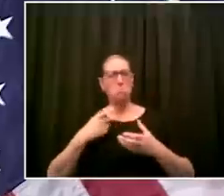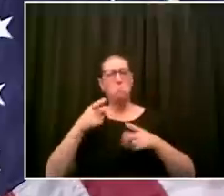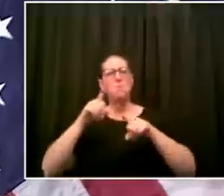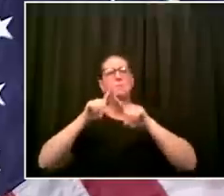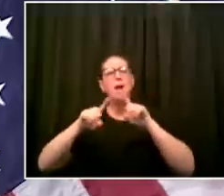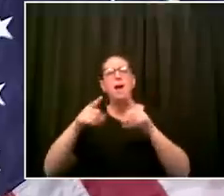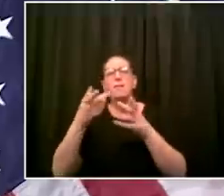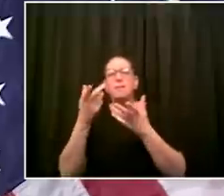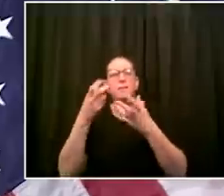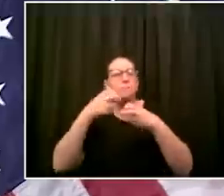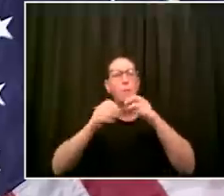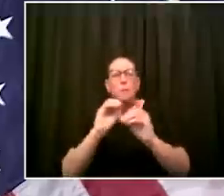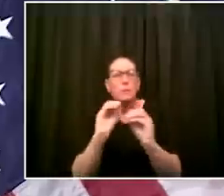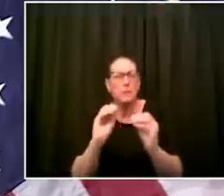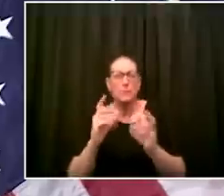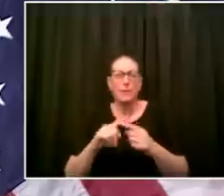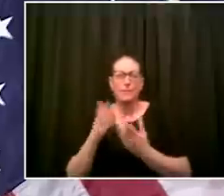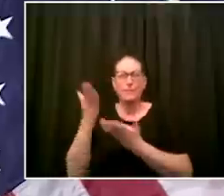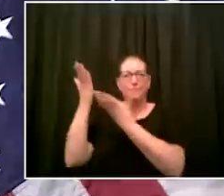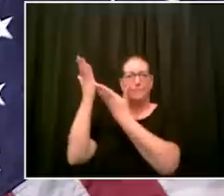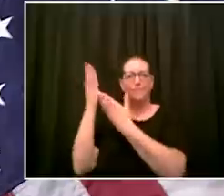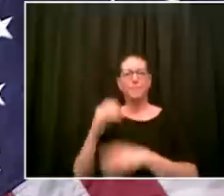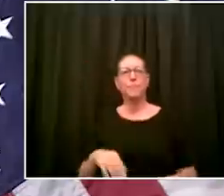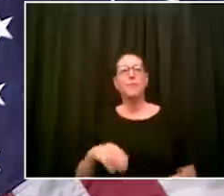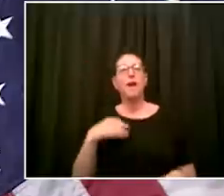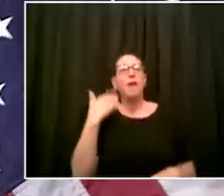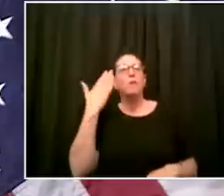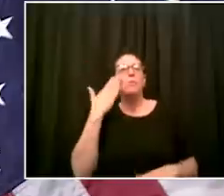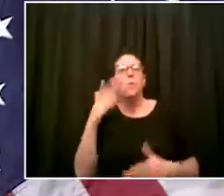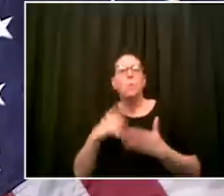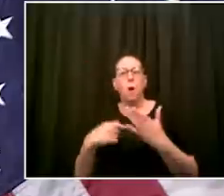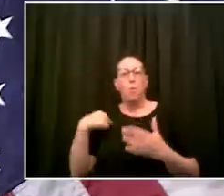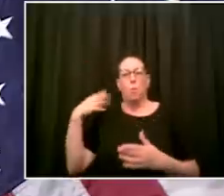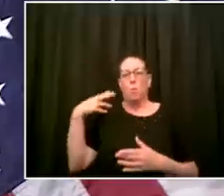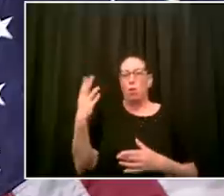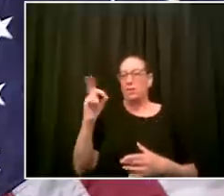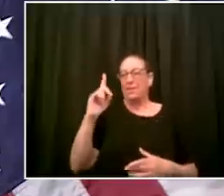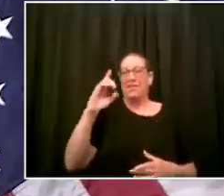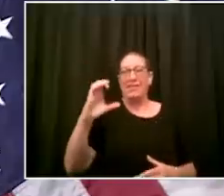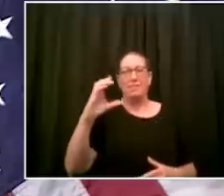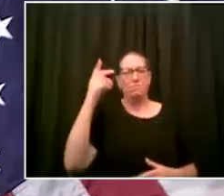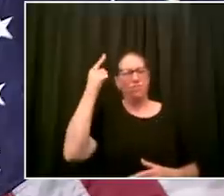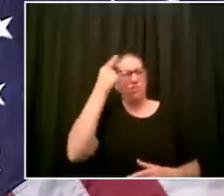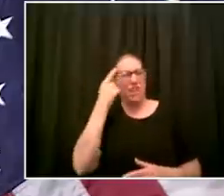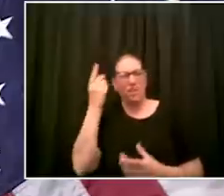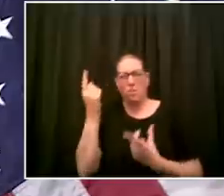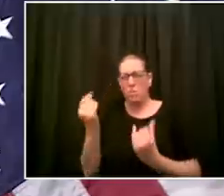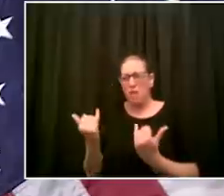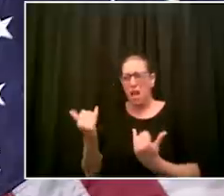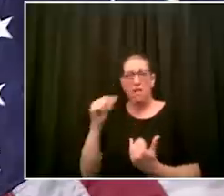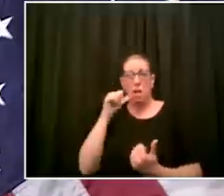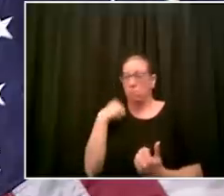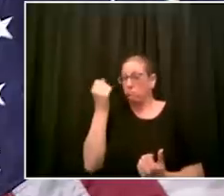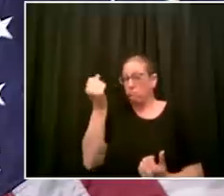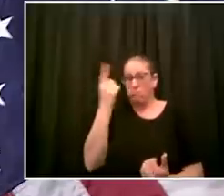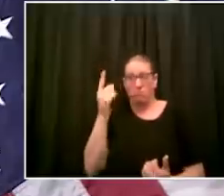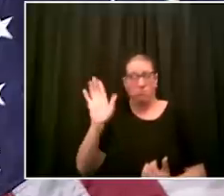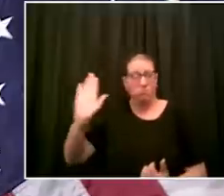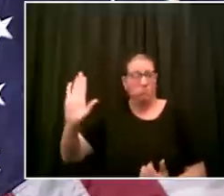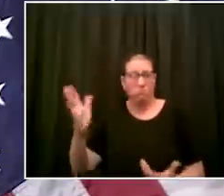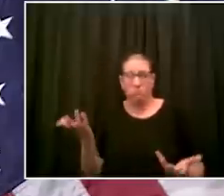are thinking in washington this is the epicenter of the crisis for the whole nation we also are one of the key places in all of america for